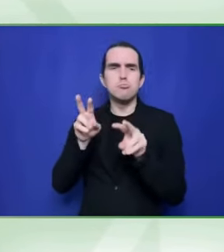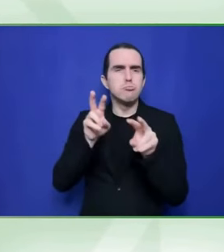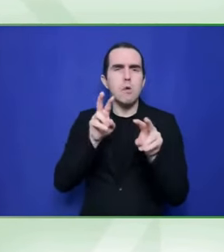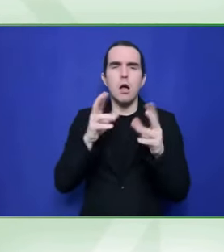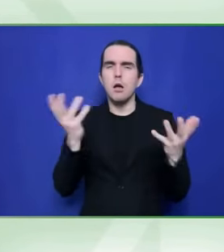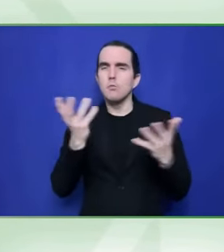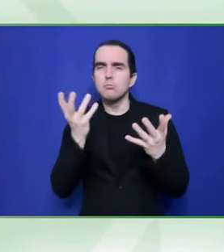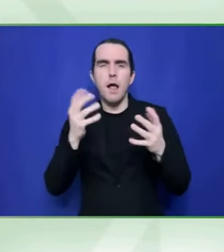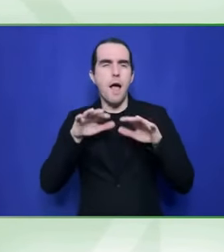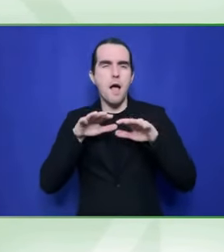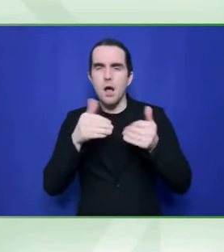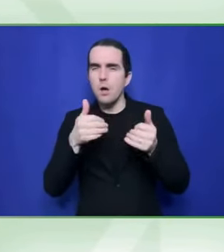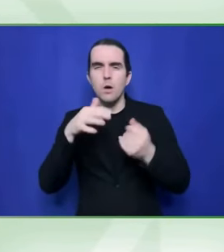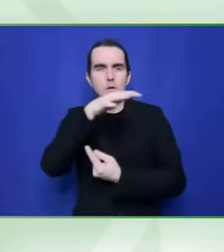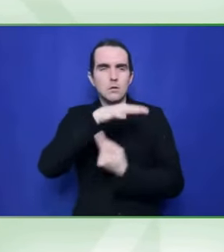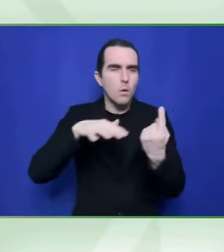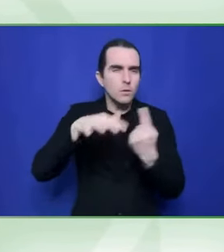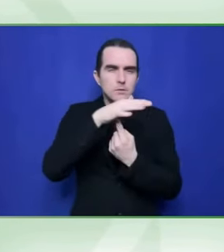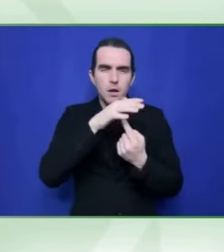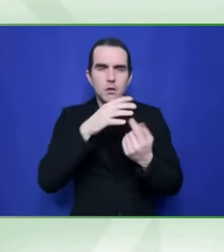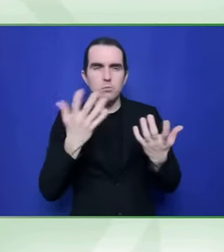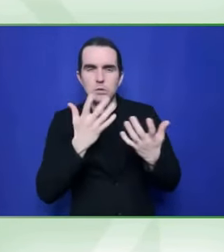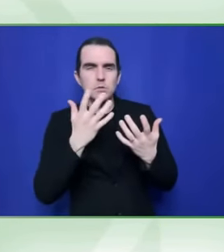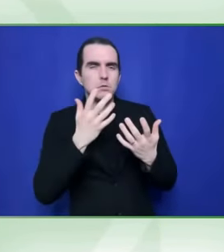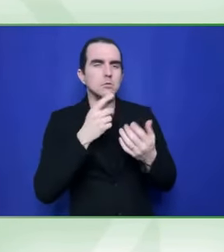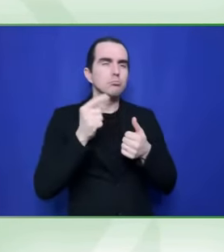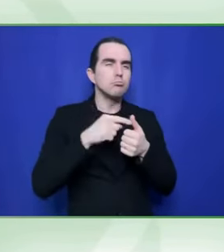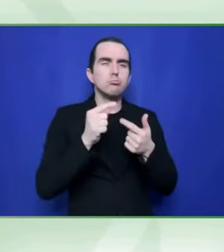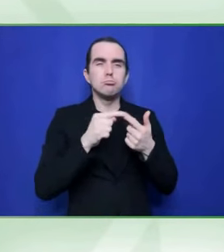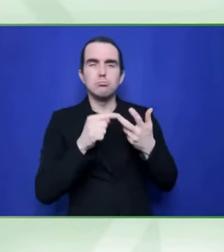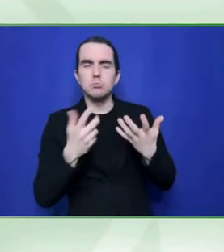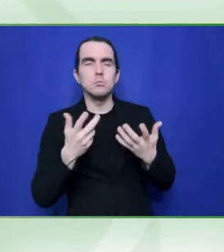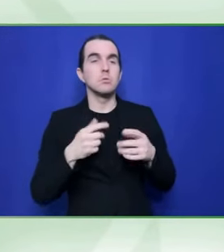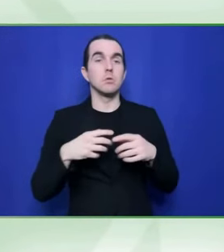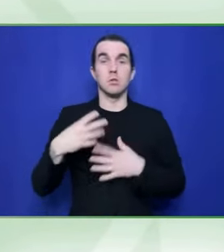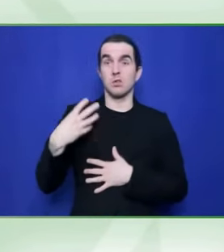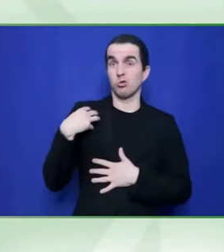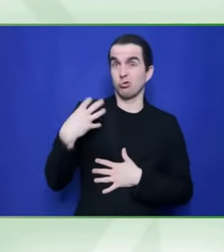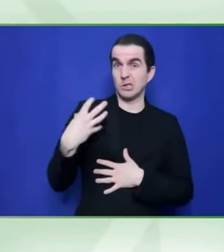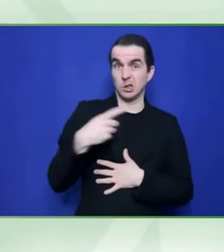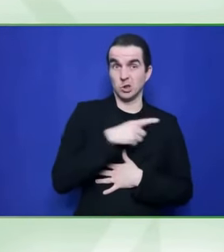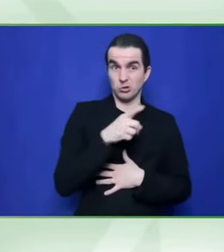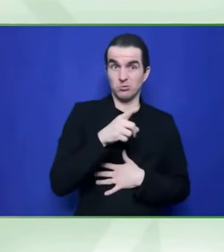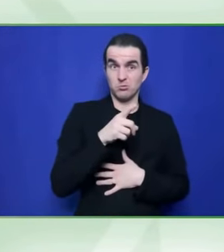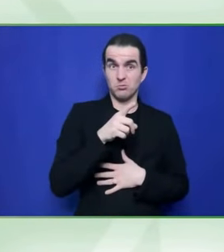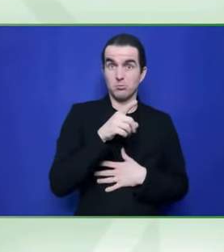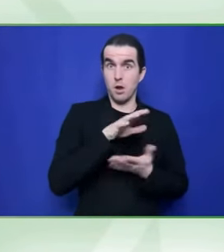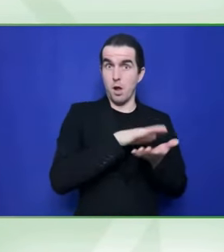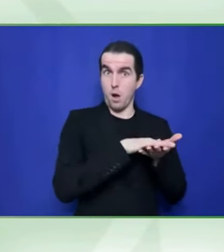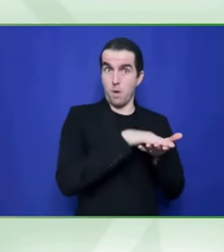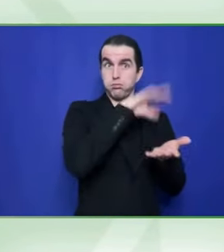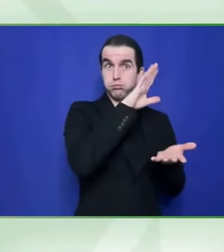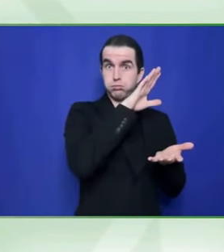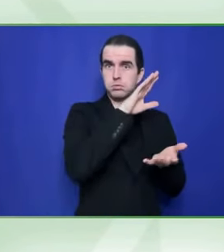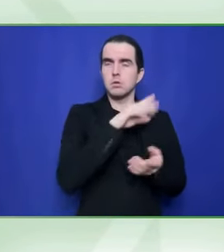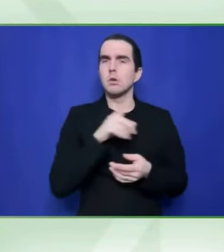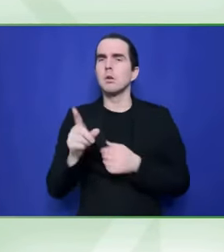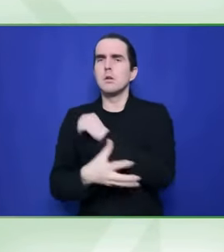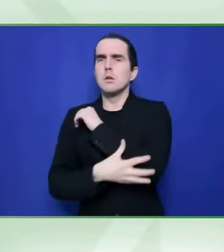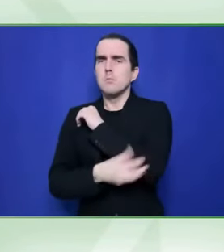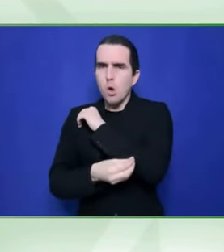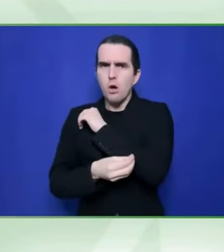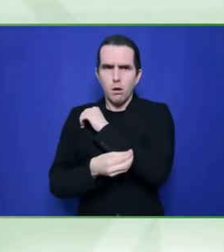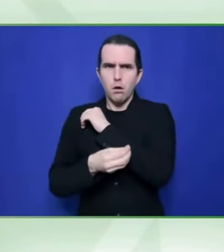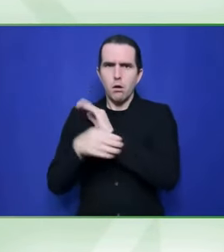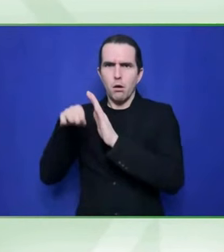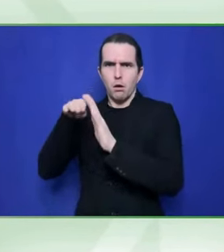you know, one of the questions in my mind is how do we make sure that change happens that is more inclusive? Um, what is it that we